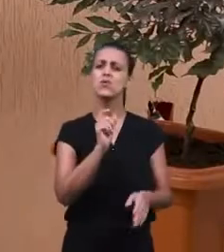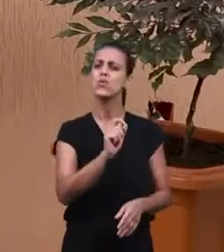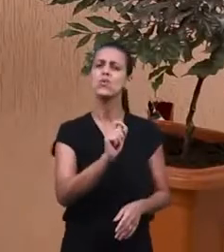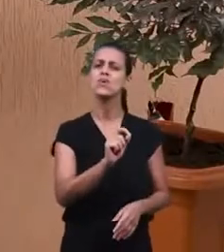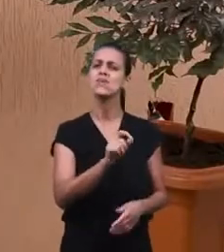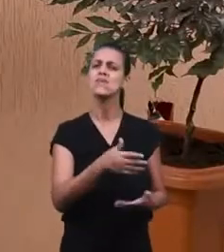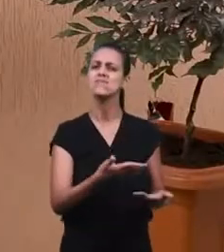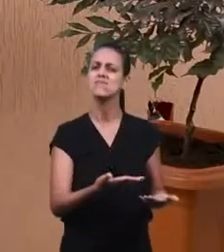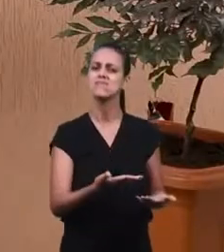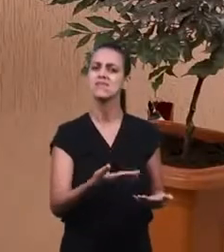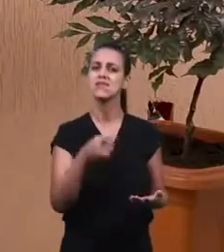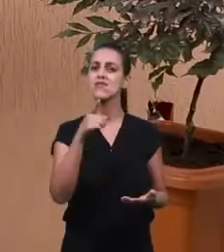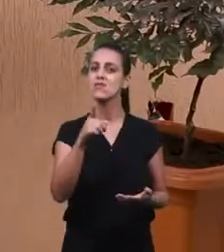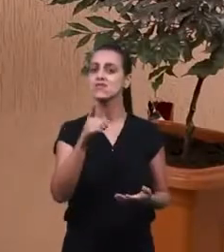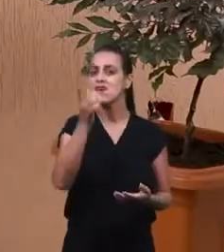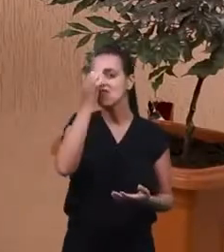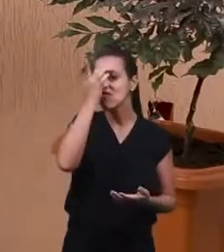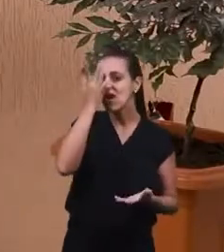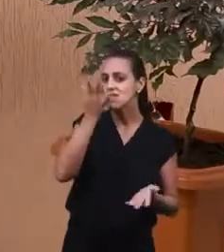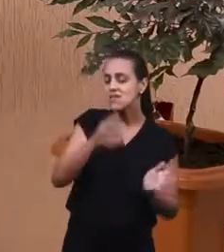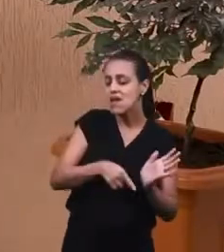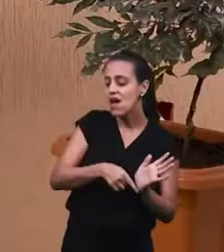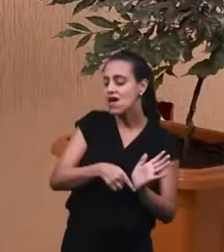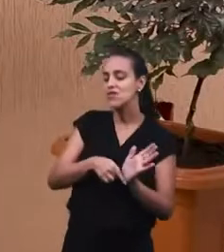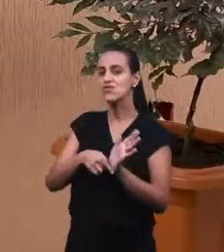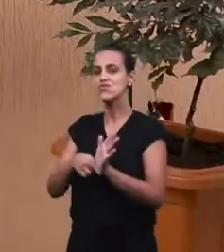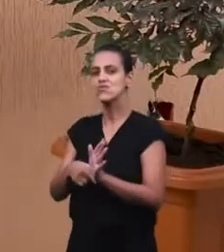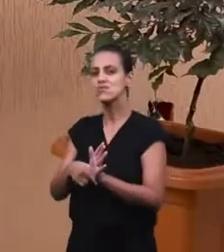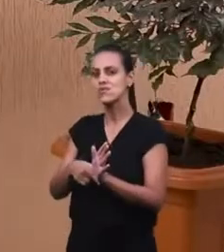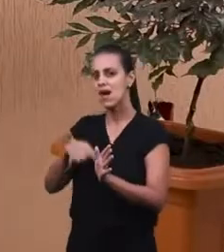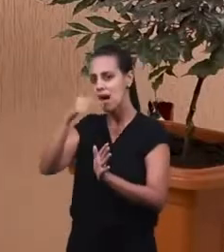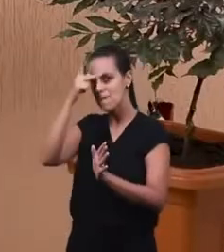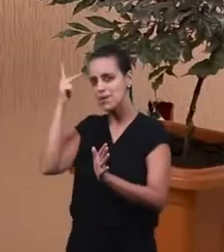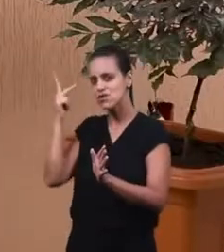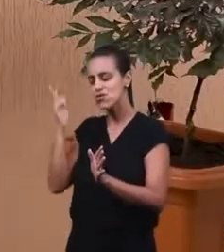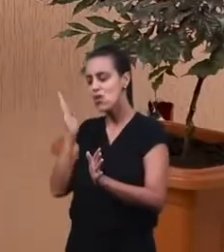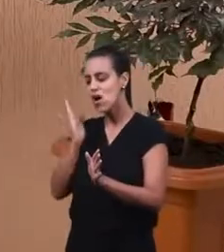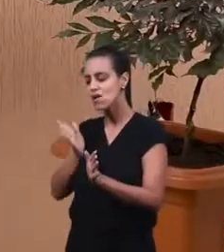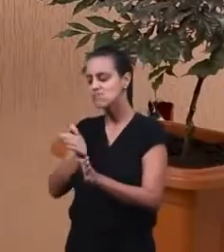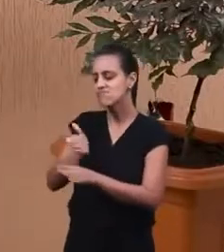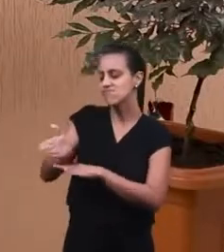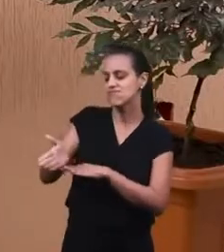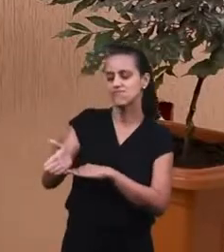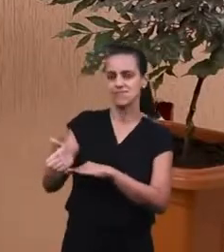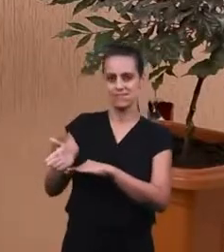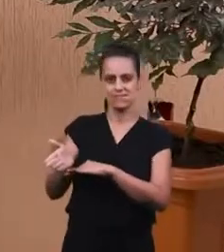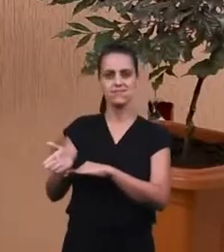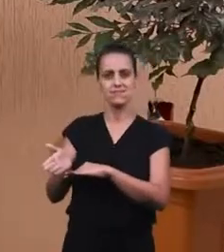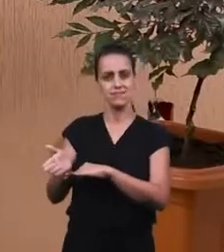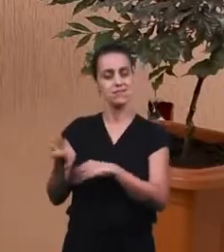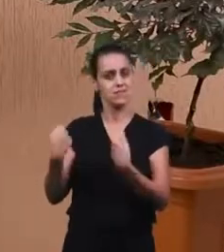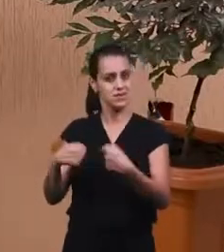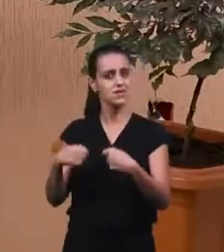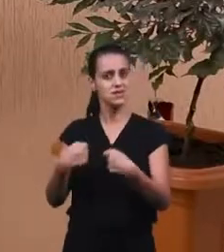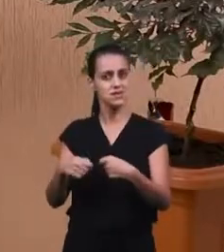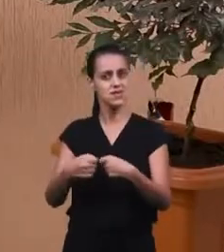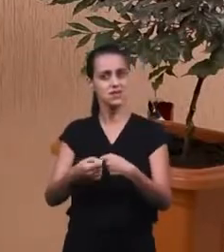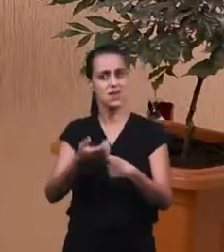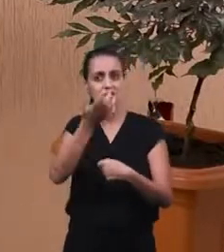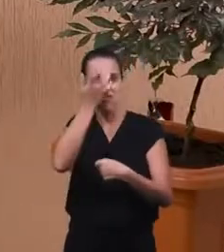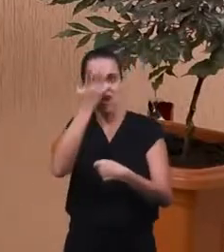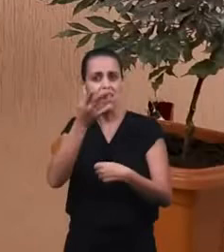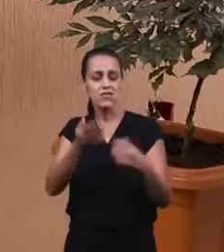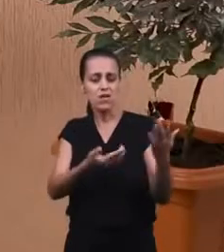Is. When you. Facilitate. Access. So. Facilitate. The access. Of our brethren.